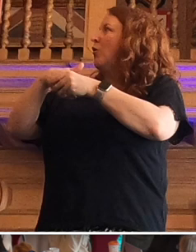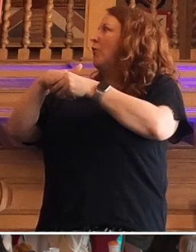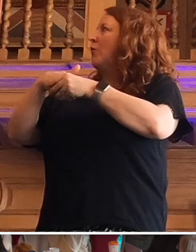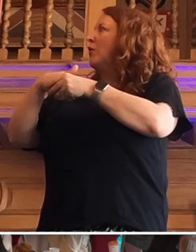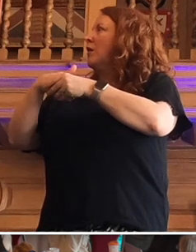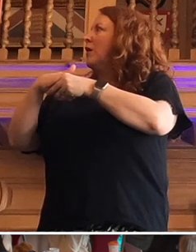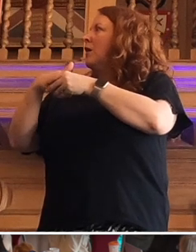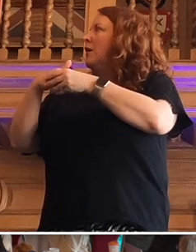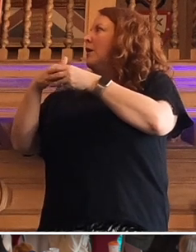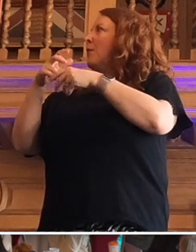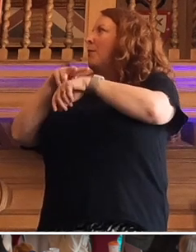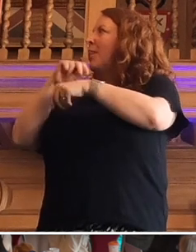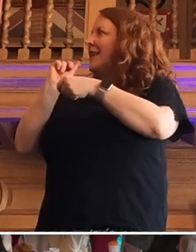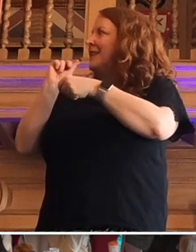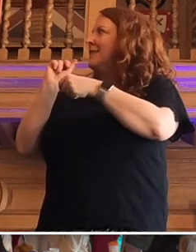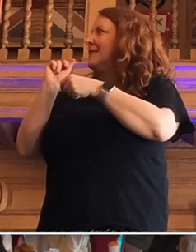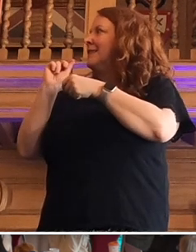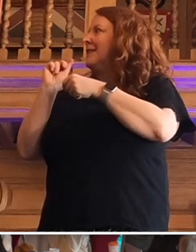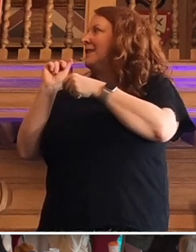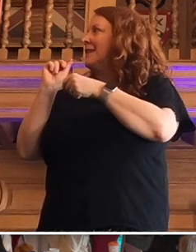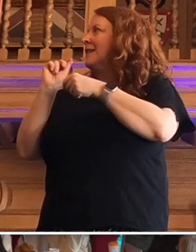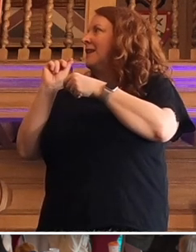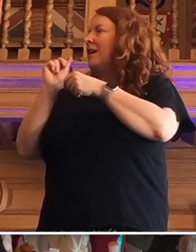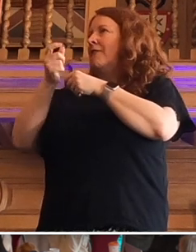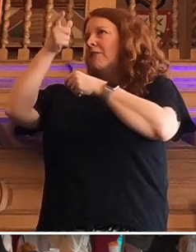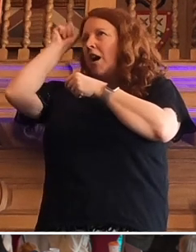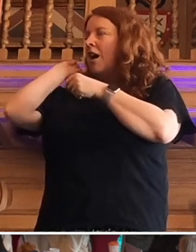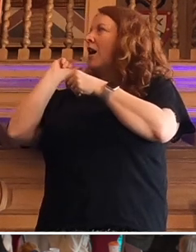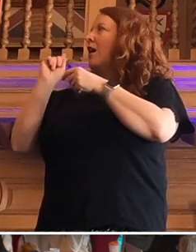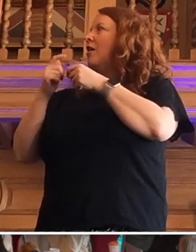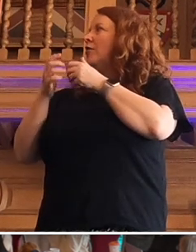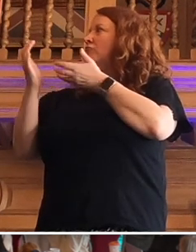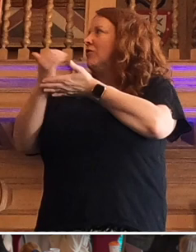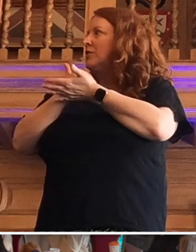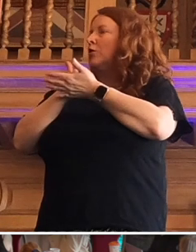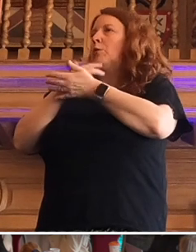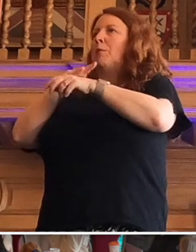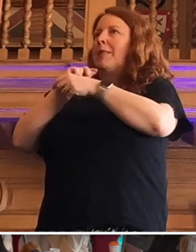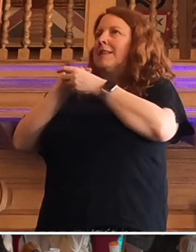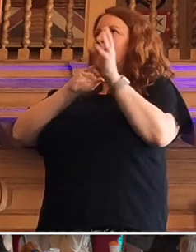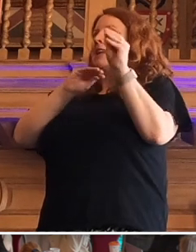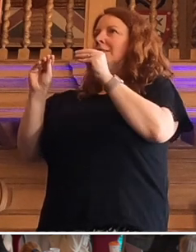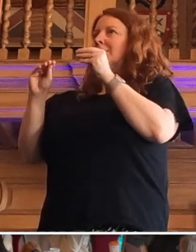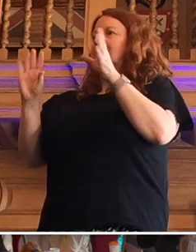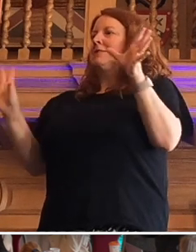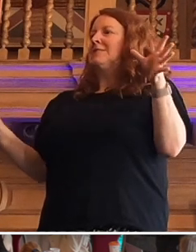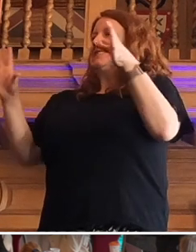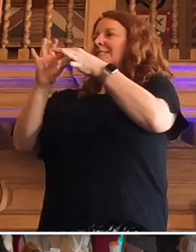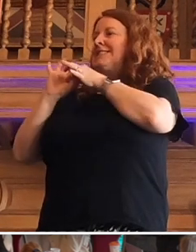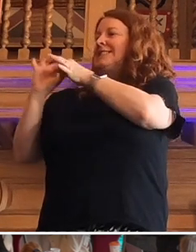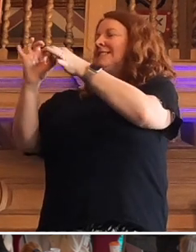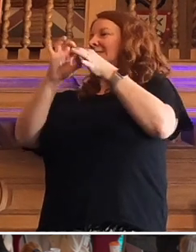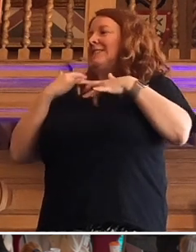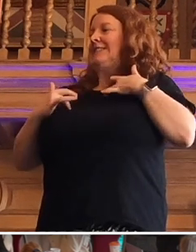actors. And when I've gone to Coventry, the fire and rescue service and the police and the education, they're really enthusiastic